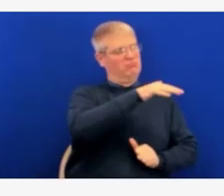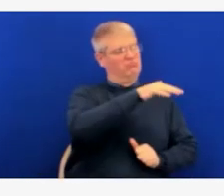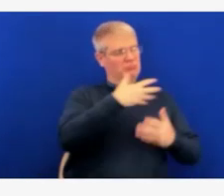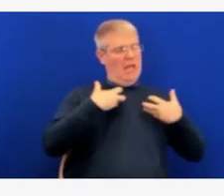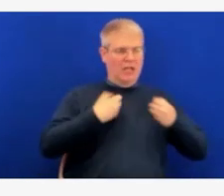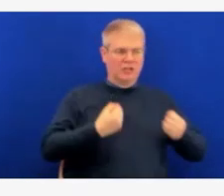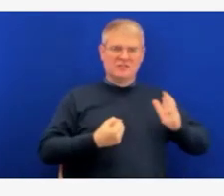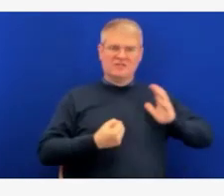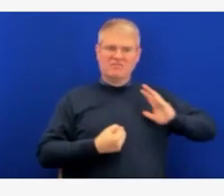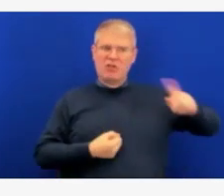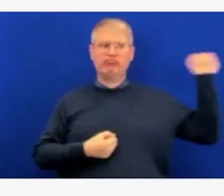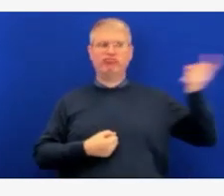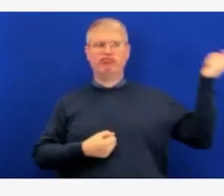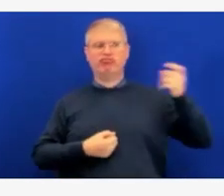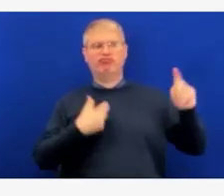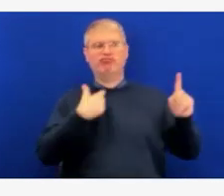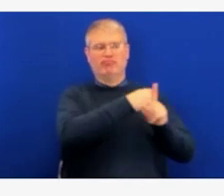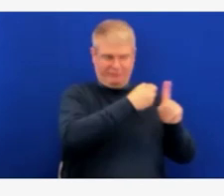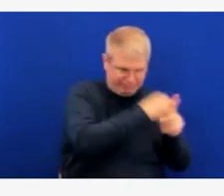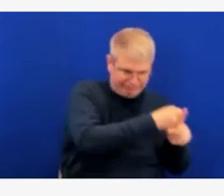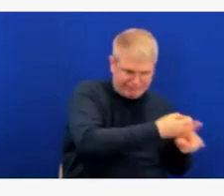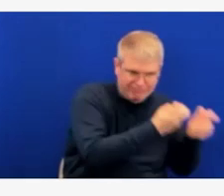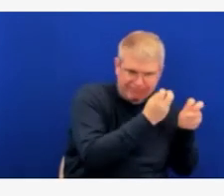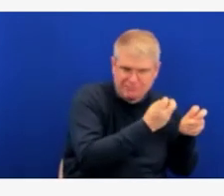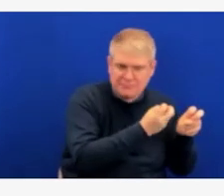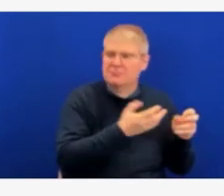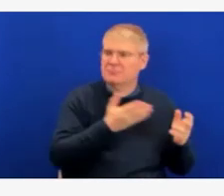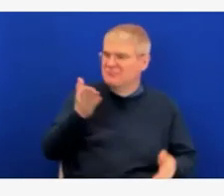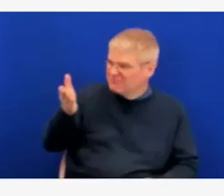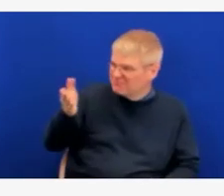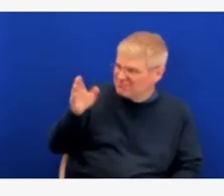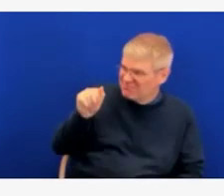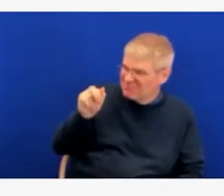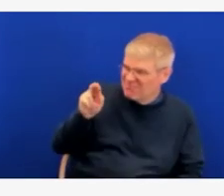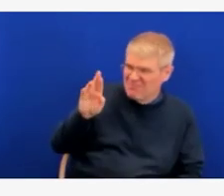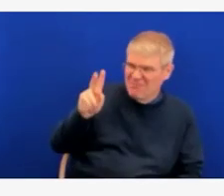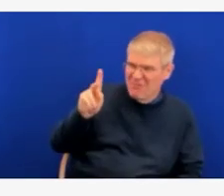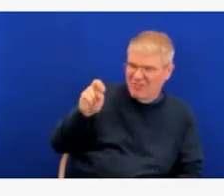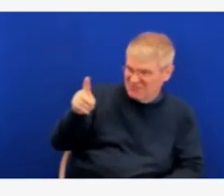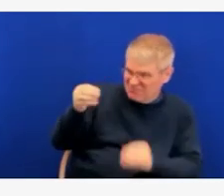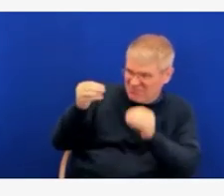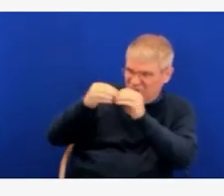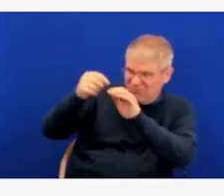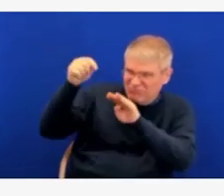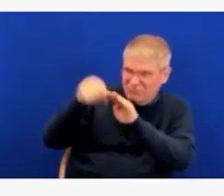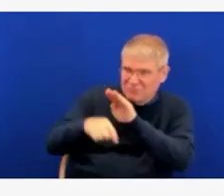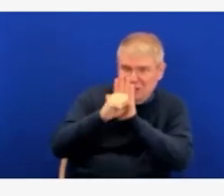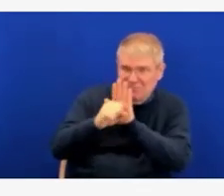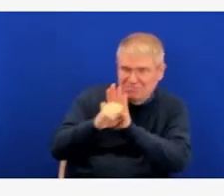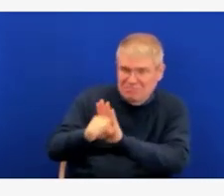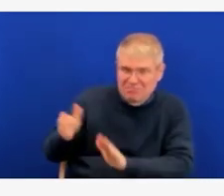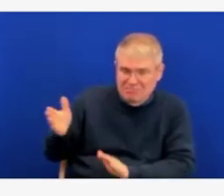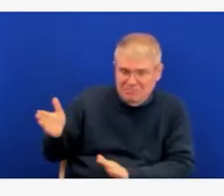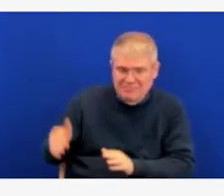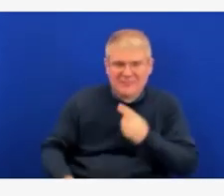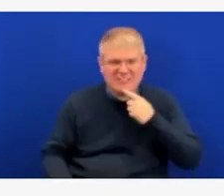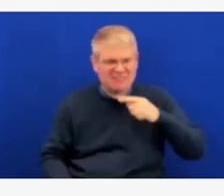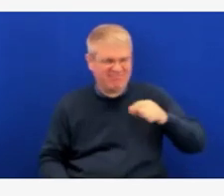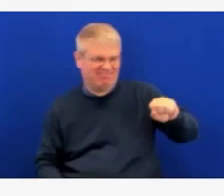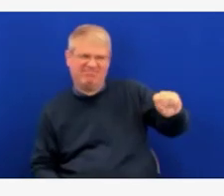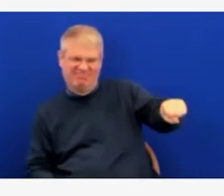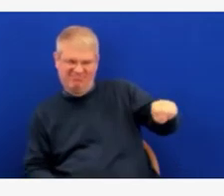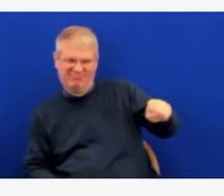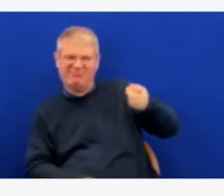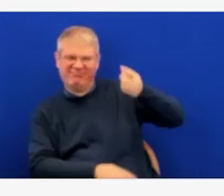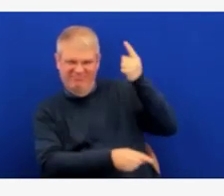Sure. So I agree. My experience and my conversations with the folks caring for these patients in the